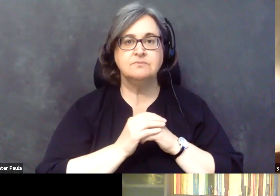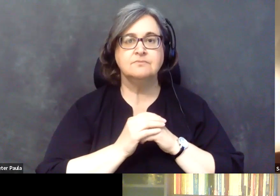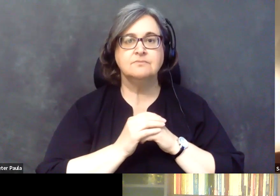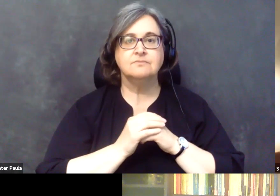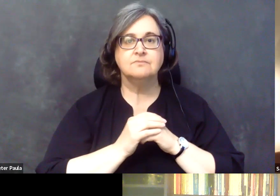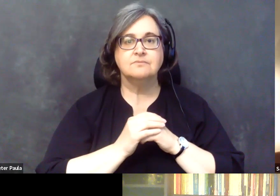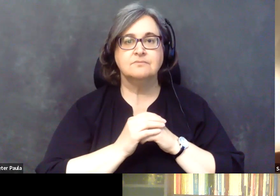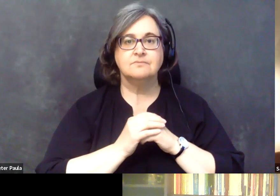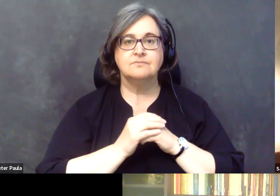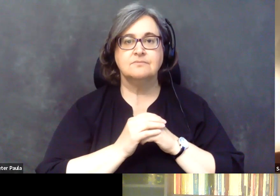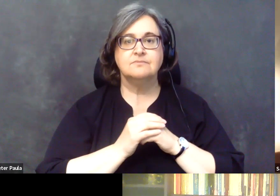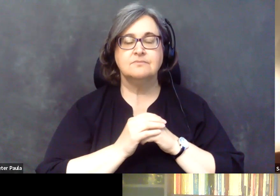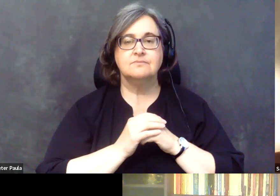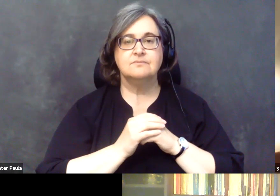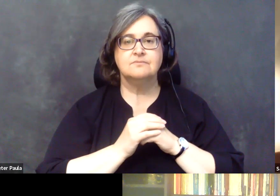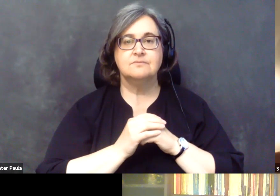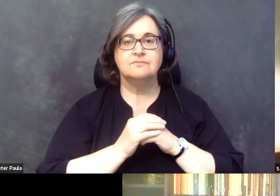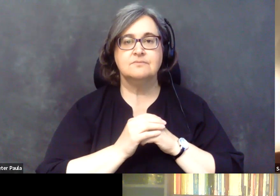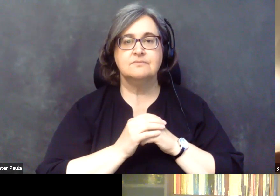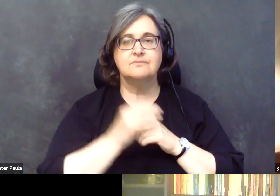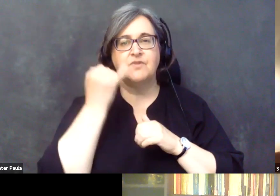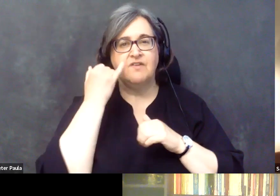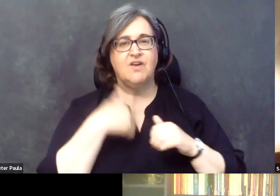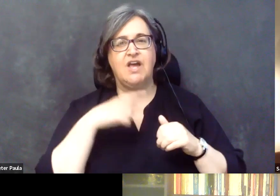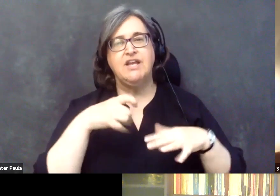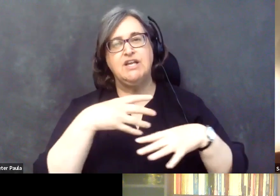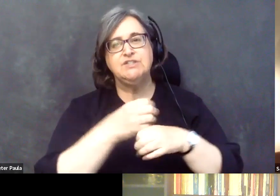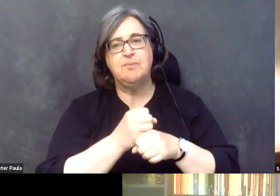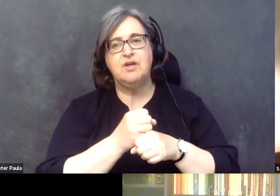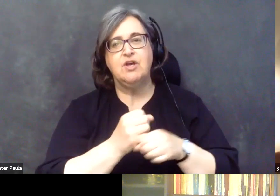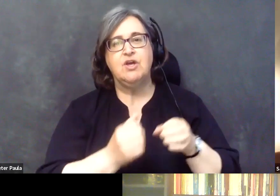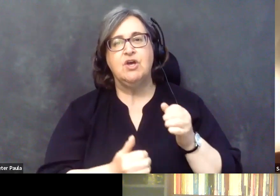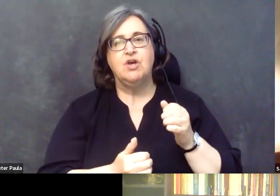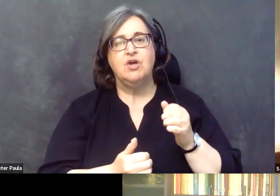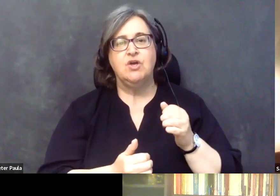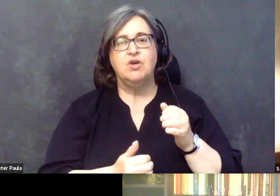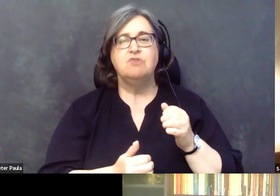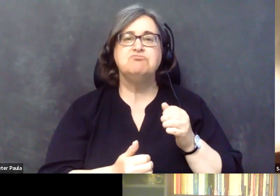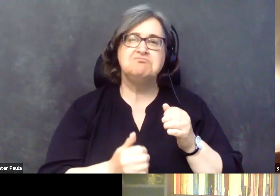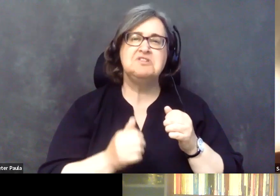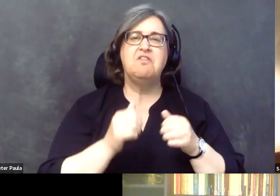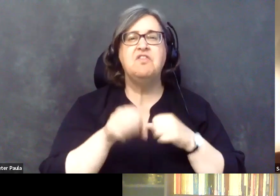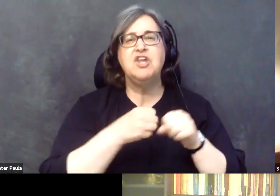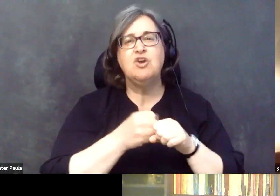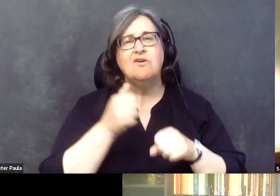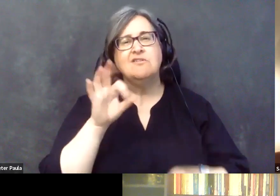So if I have to summarize, I would say most of 90s and early 2000s,